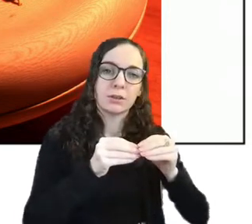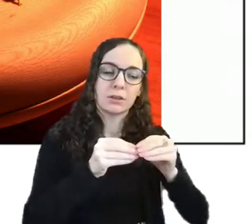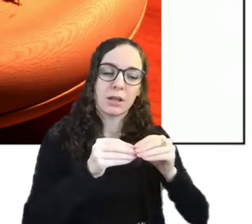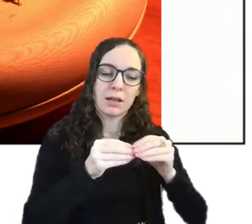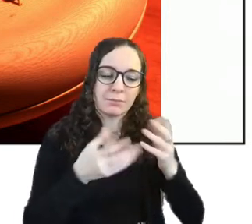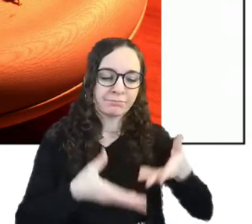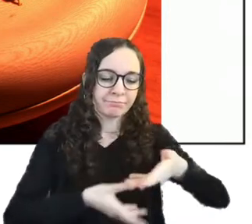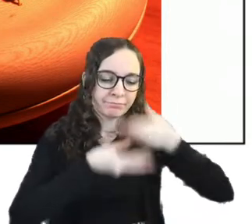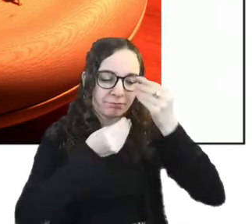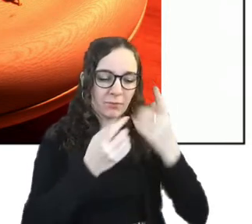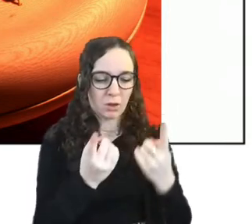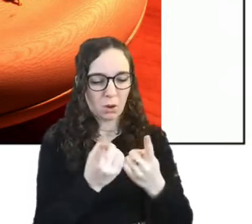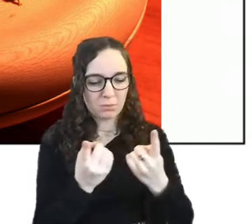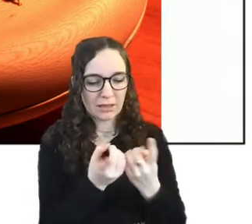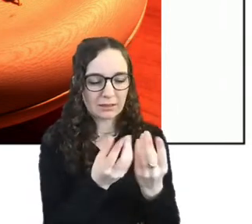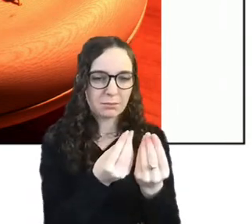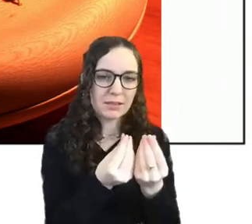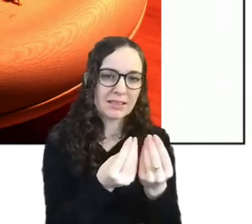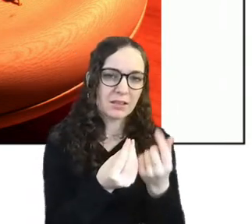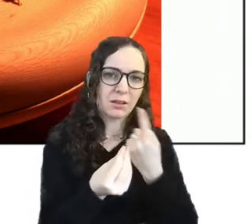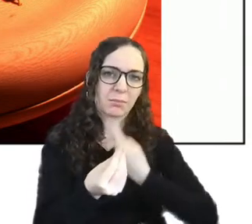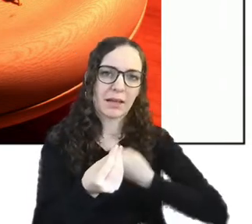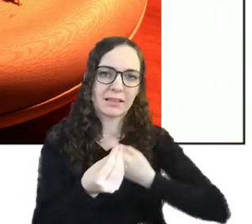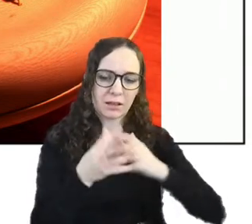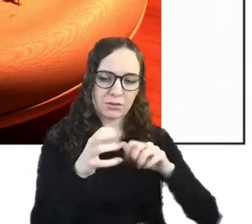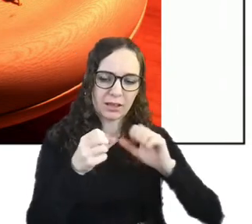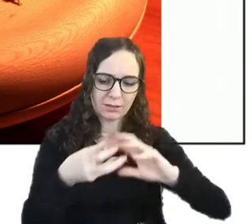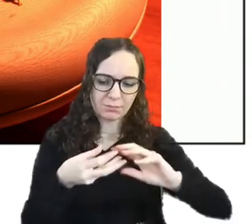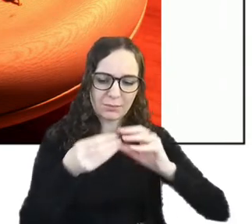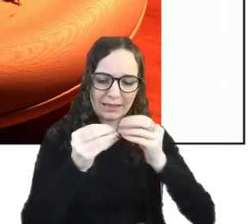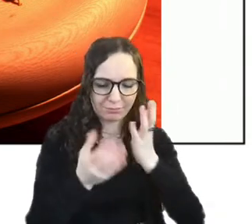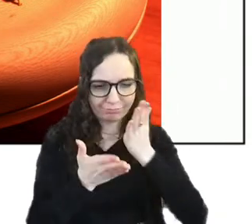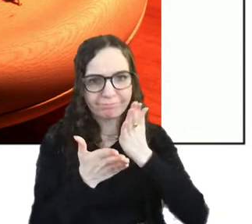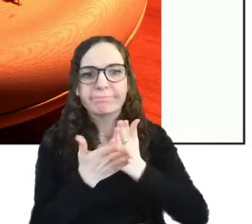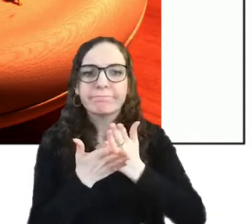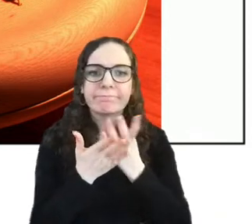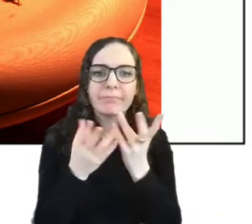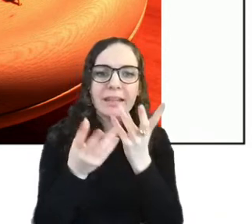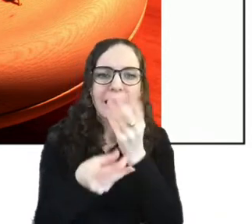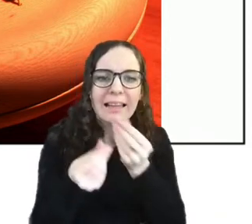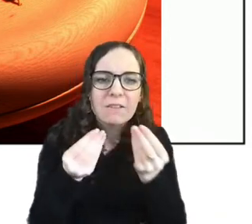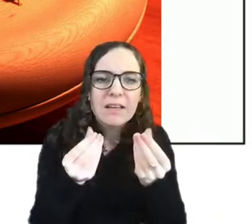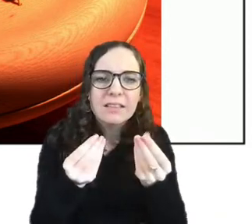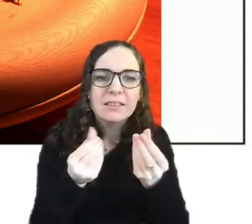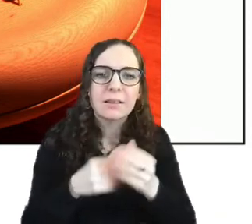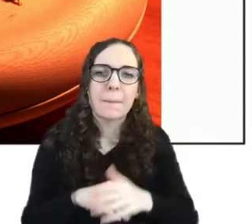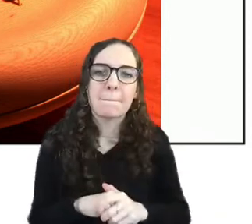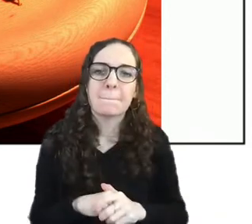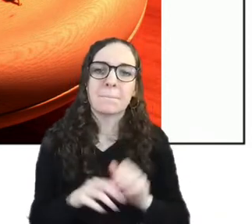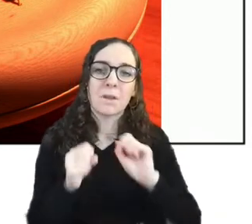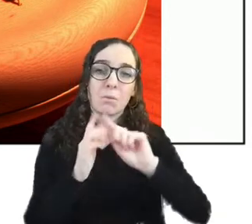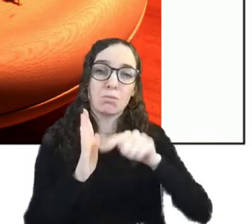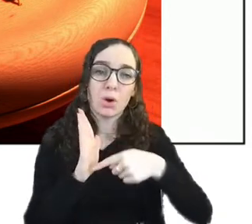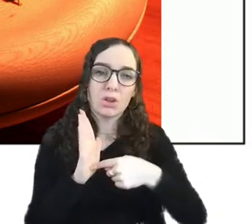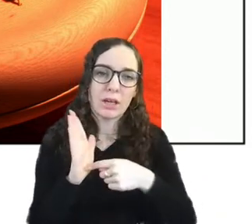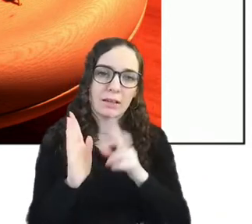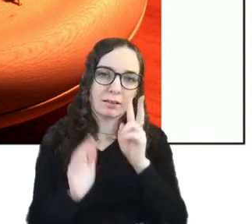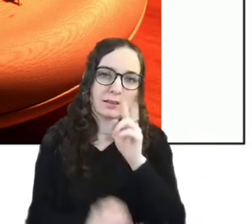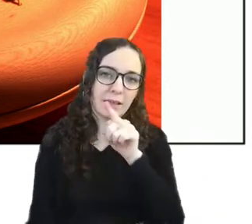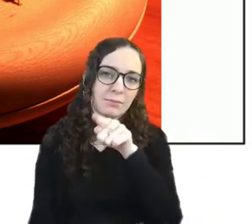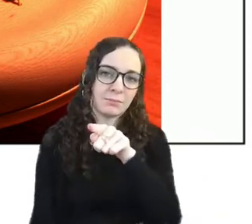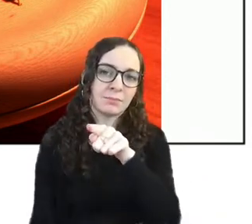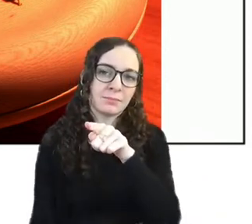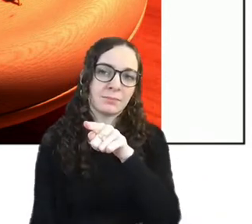designing tangible interfaces so this was a project that i did so you'd pull that would be